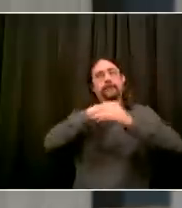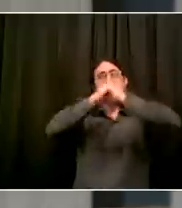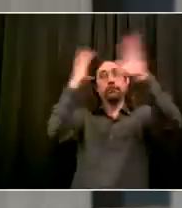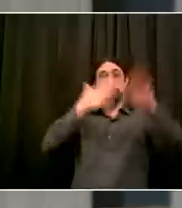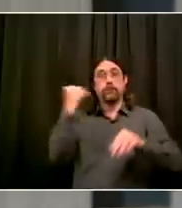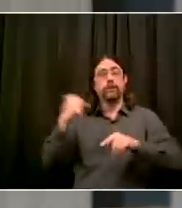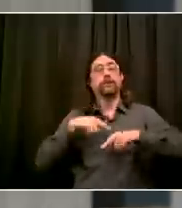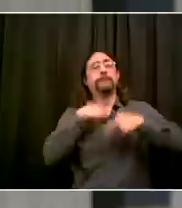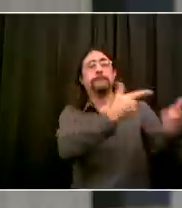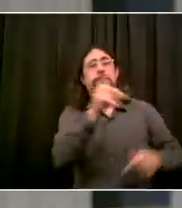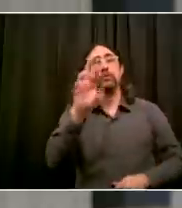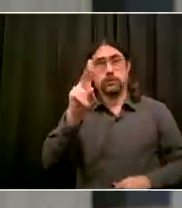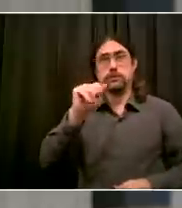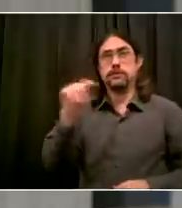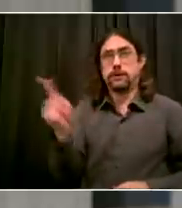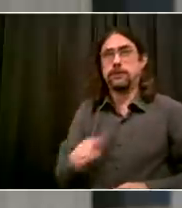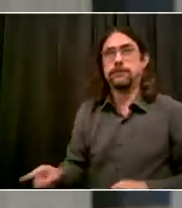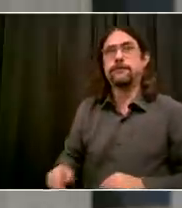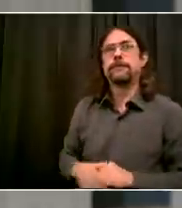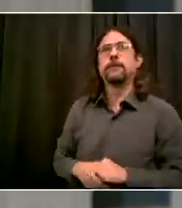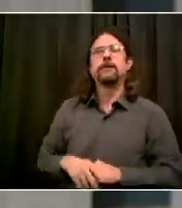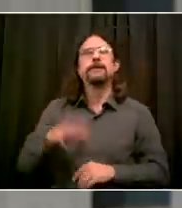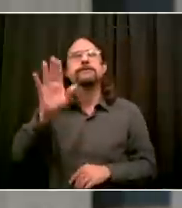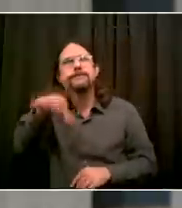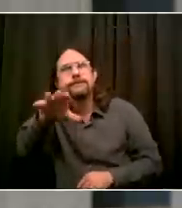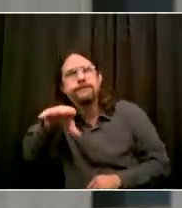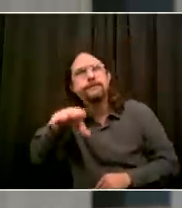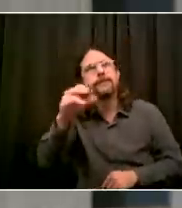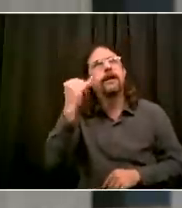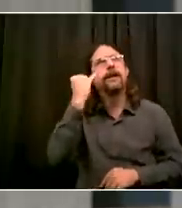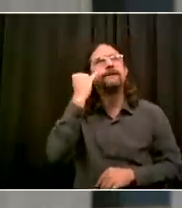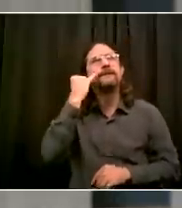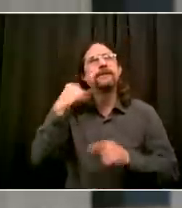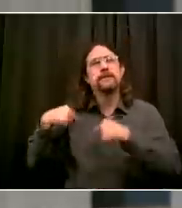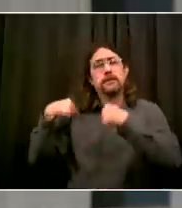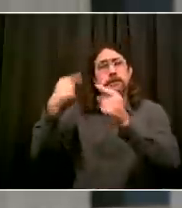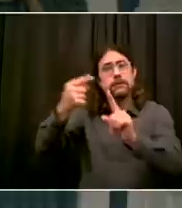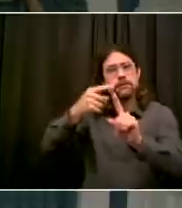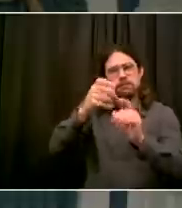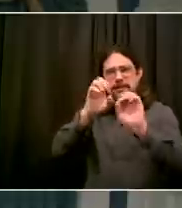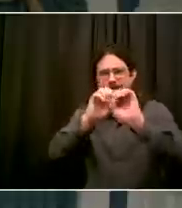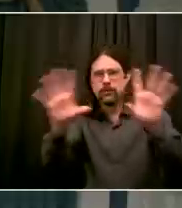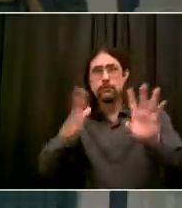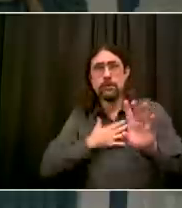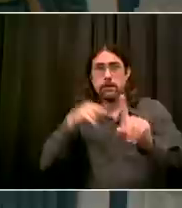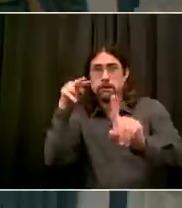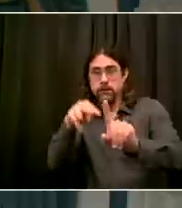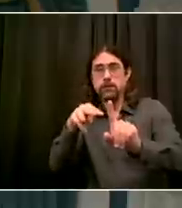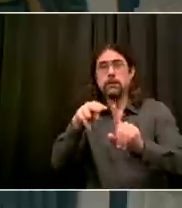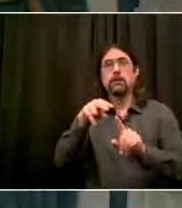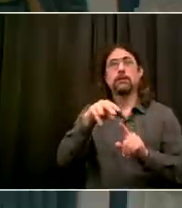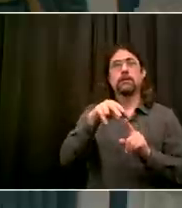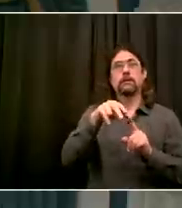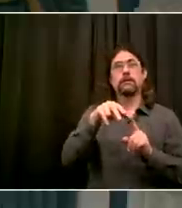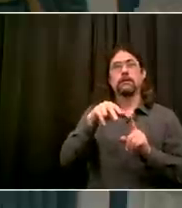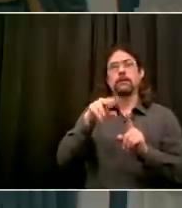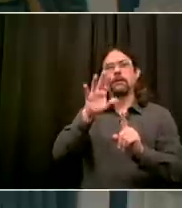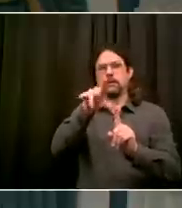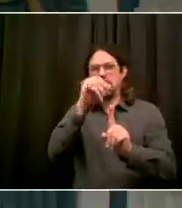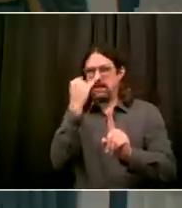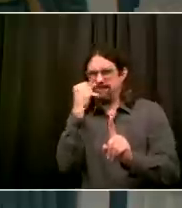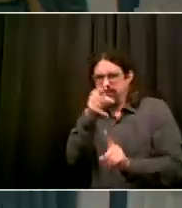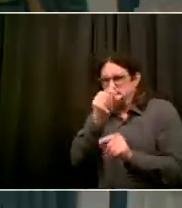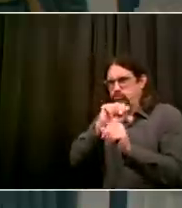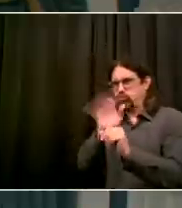had COVID. Those are the people we want to go out and get tested. Dr. Choksi, you want to add? Yes, sir. I'll add briefly. But first, let me